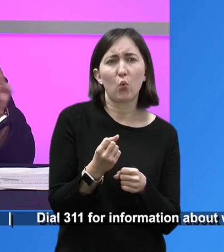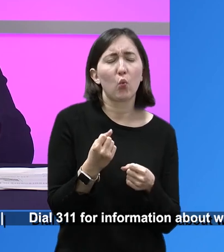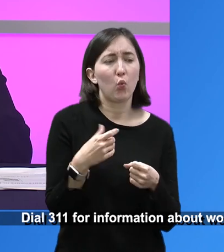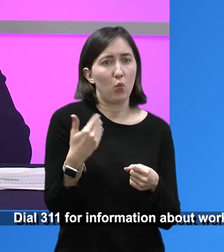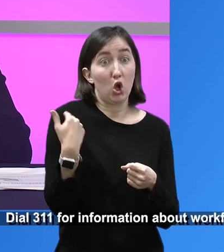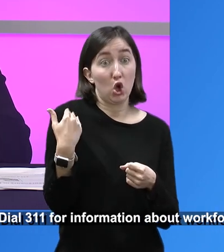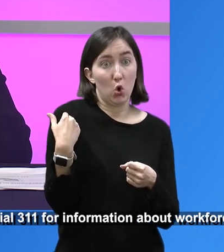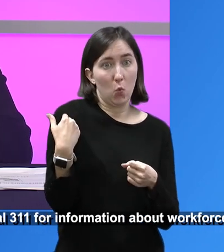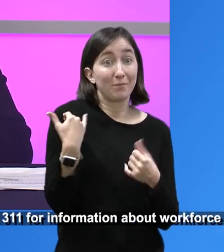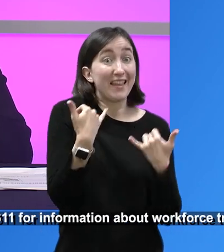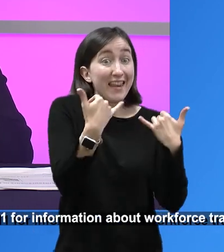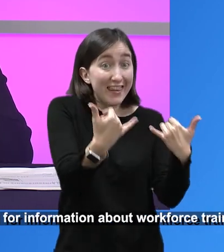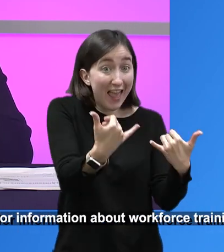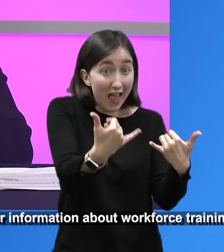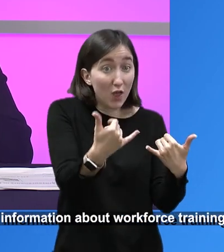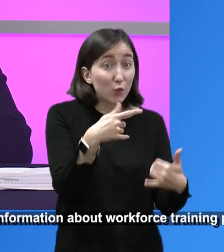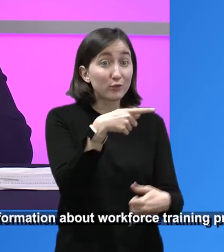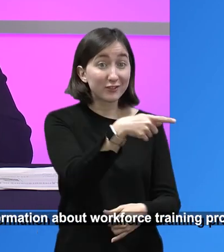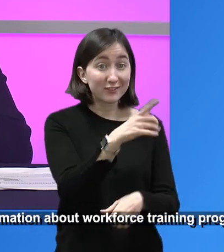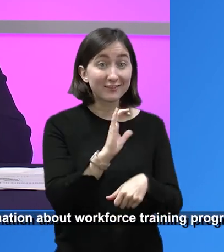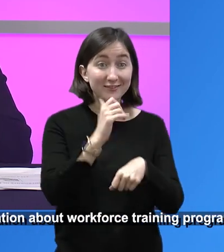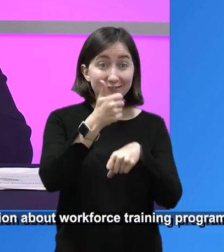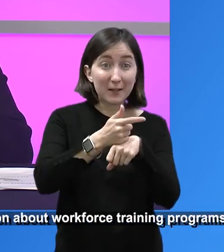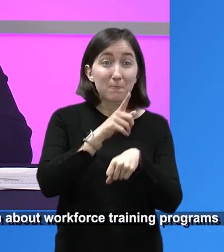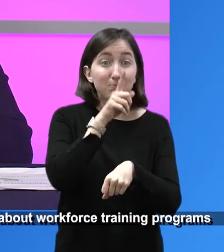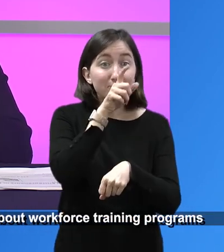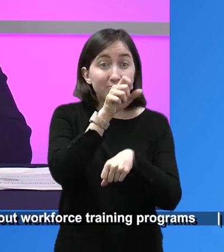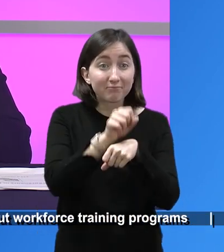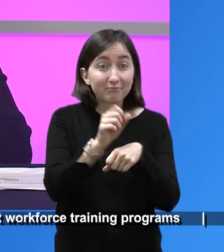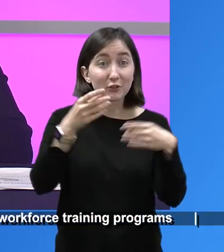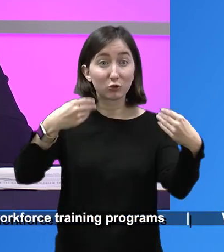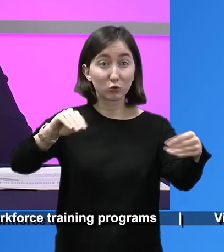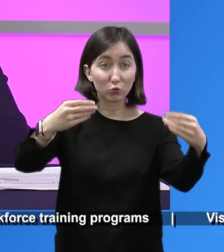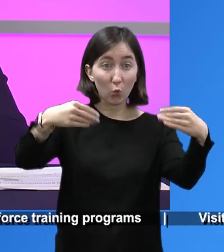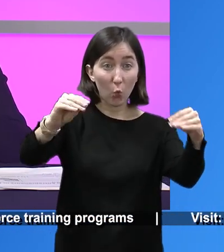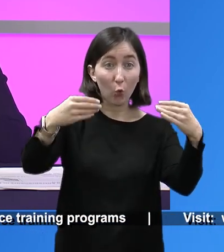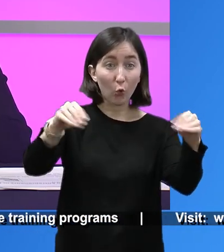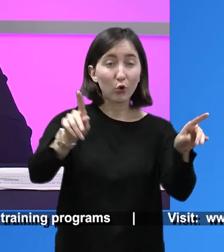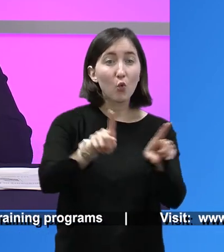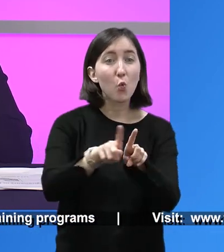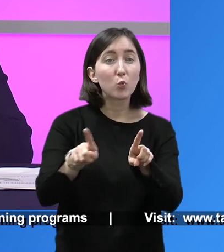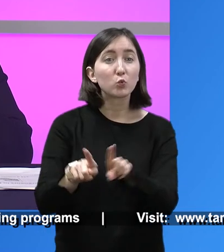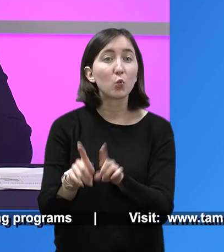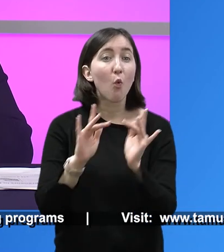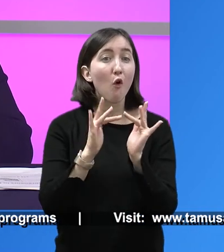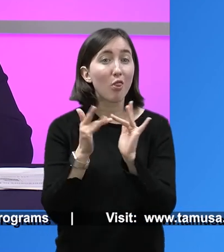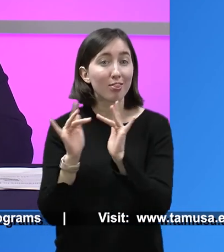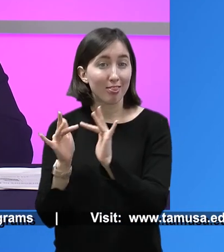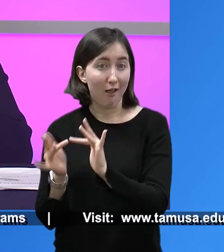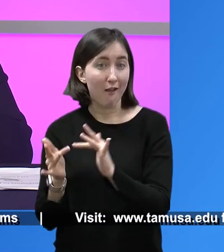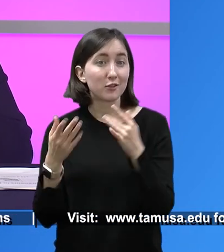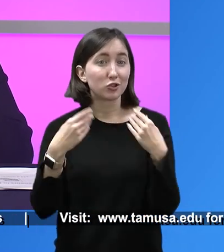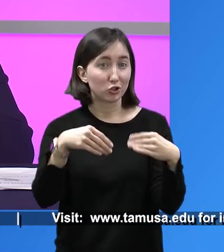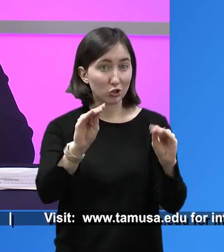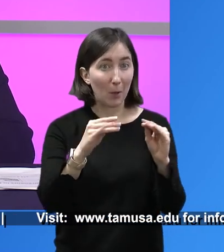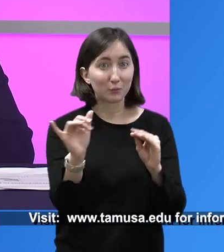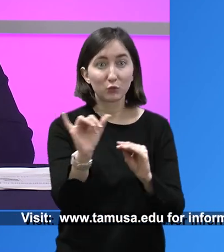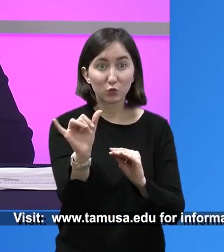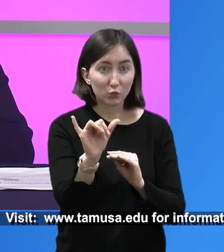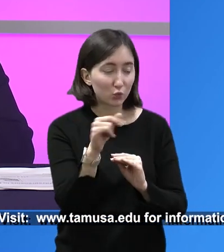maybe six, seven years ago, today she has a storefront. She's located on Wurzbach and she has a storefront and she has